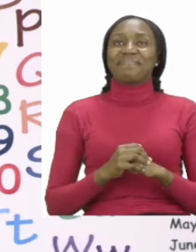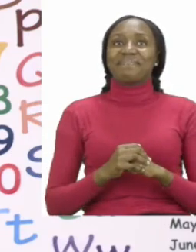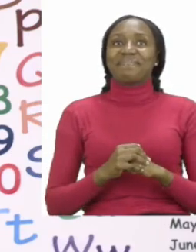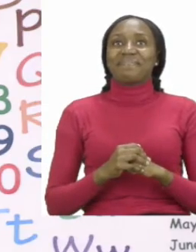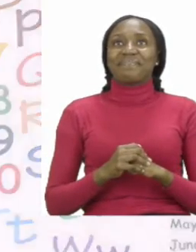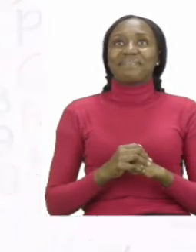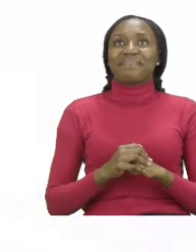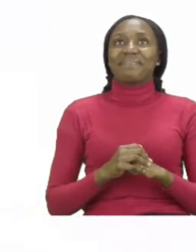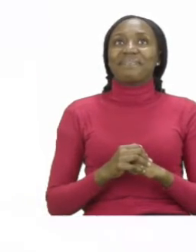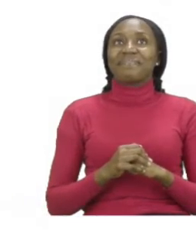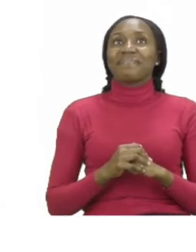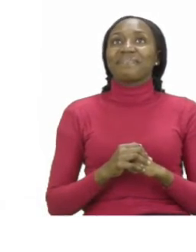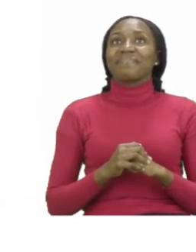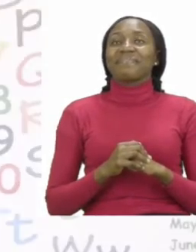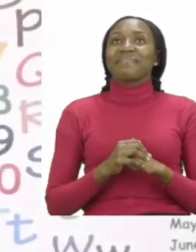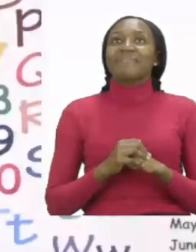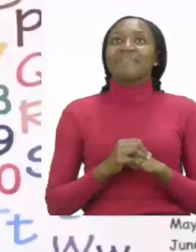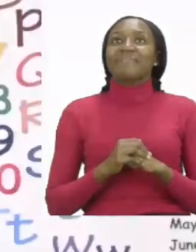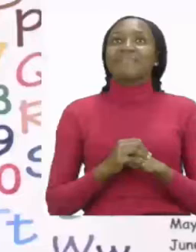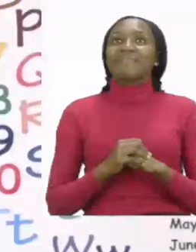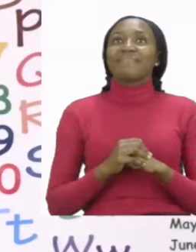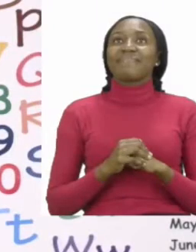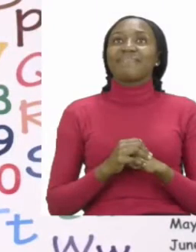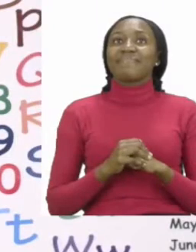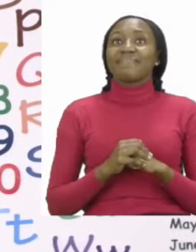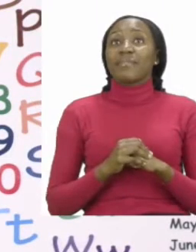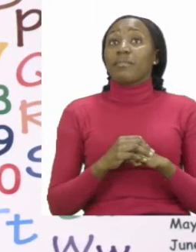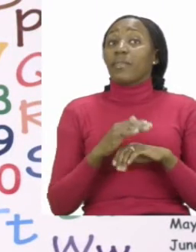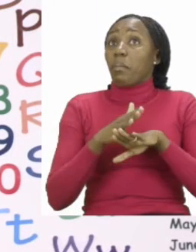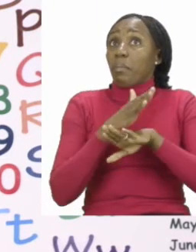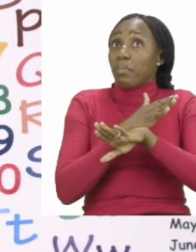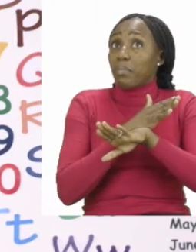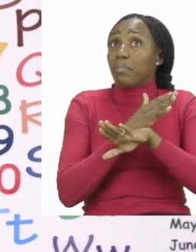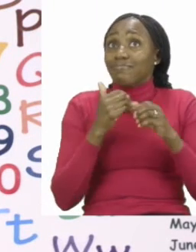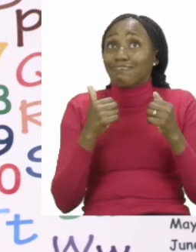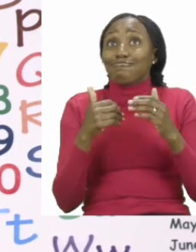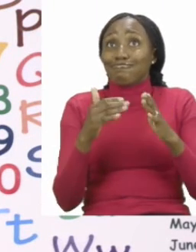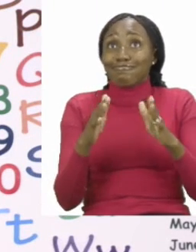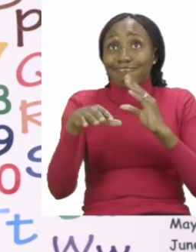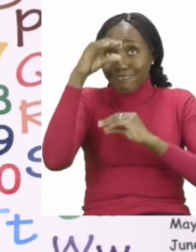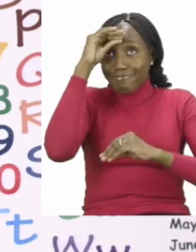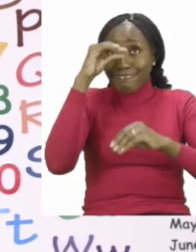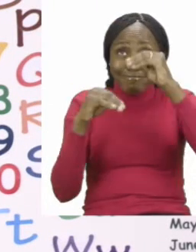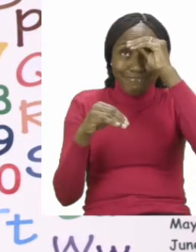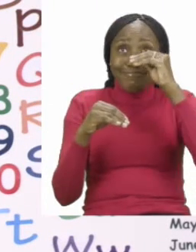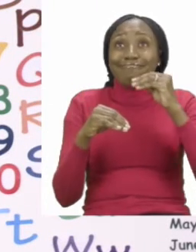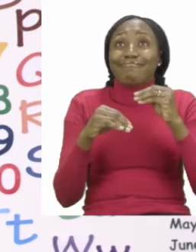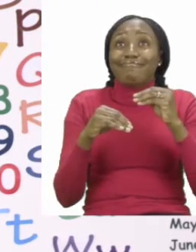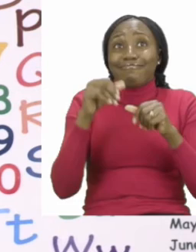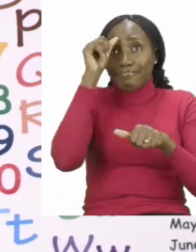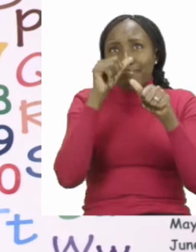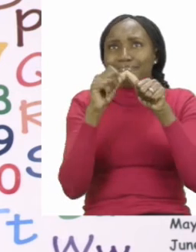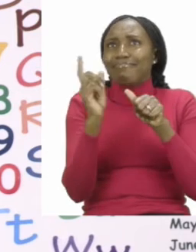Now boys and girls before we start with any lessons today we have to remember